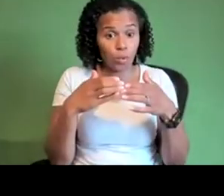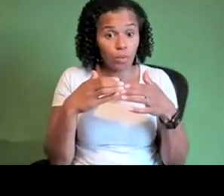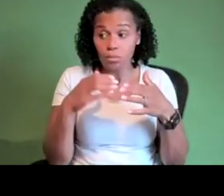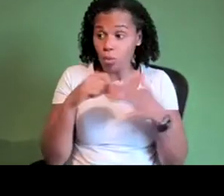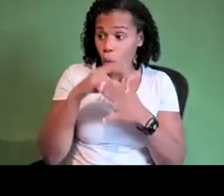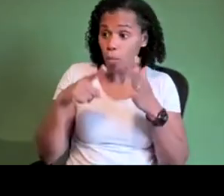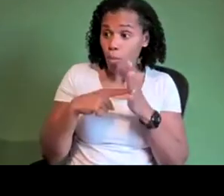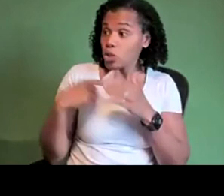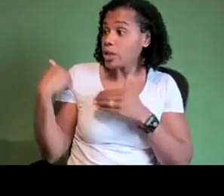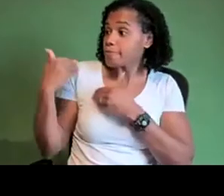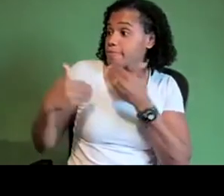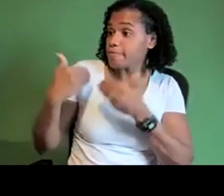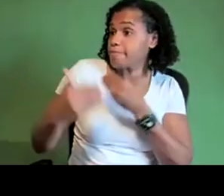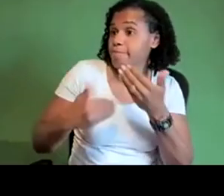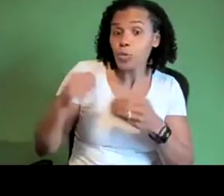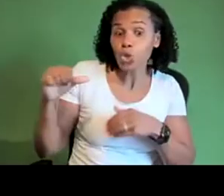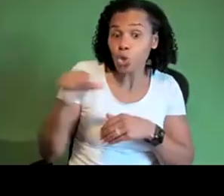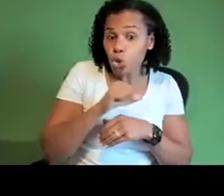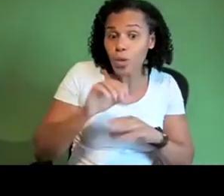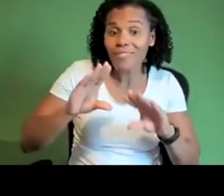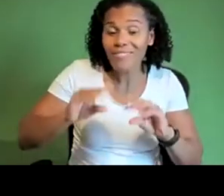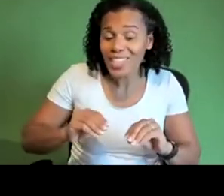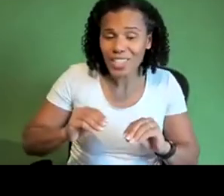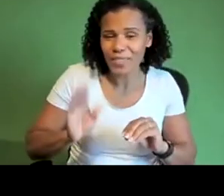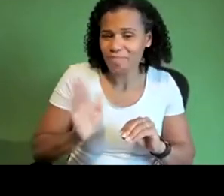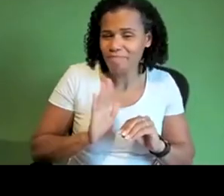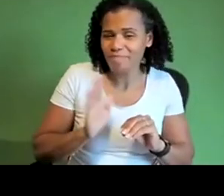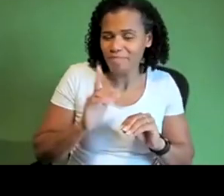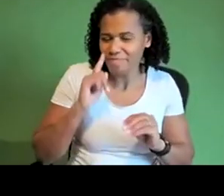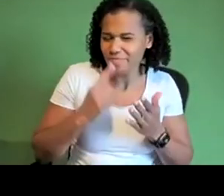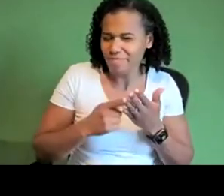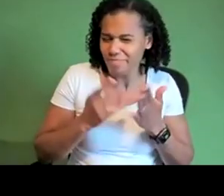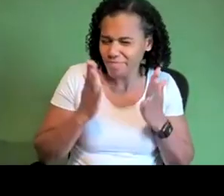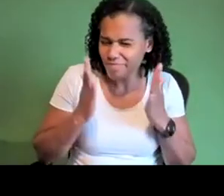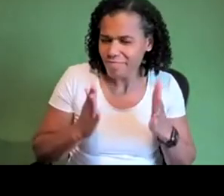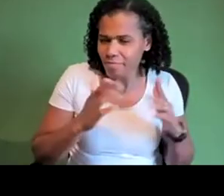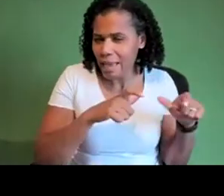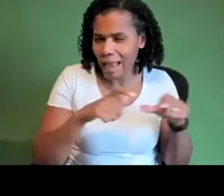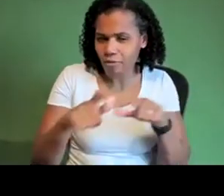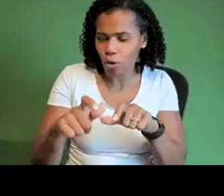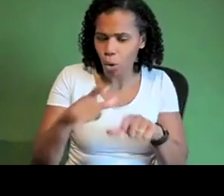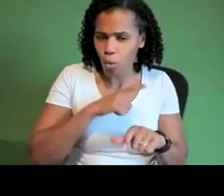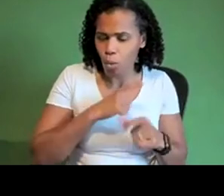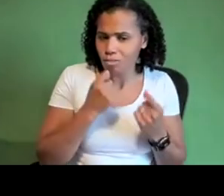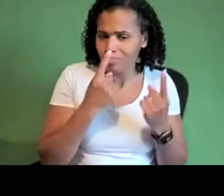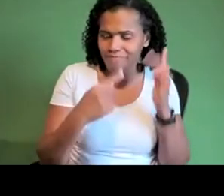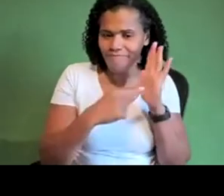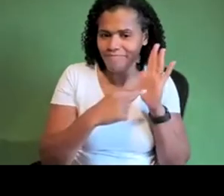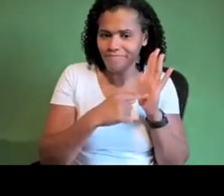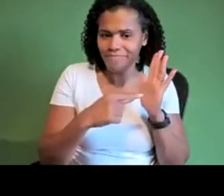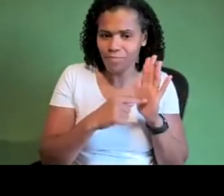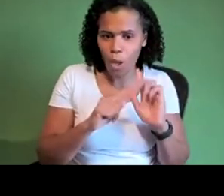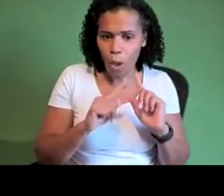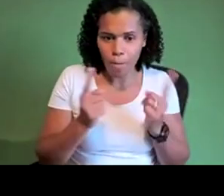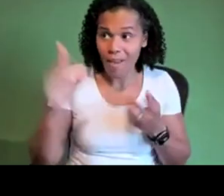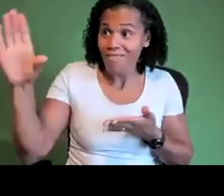of the the importance of it and that is now unfunded and it's just